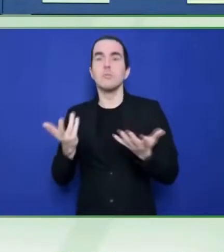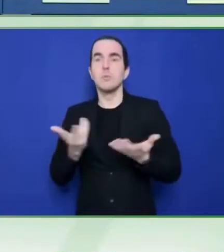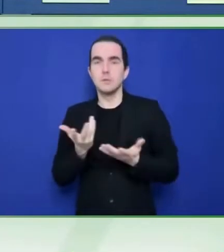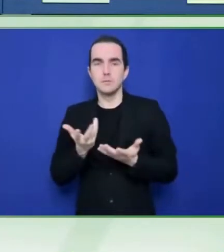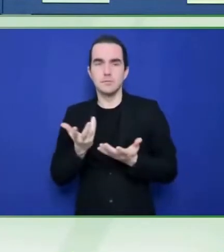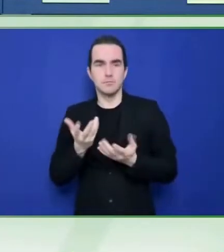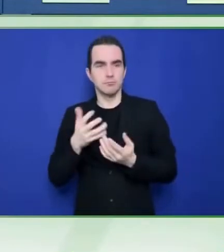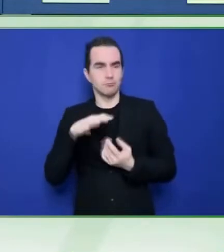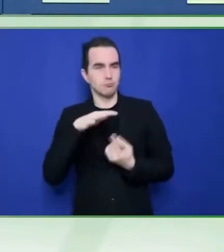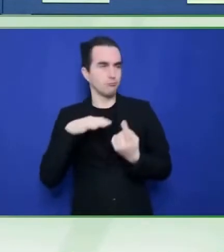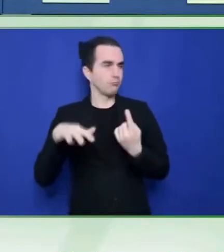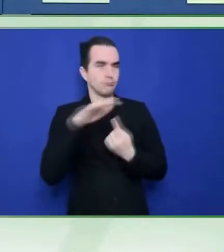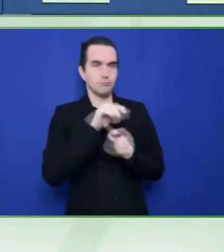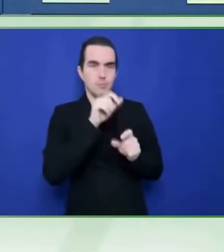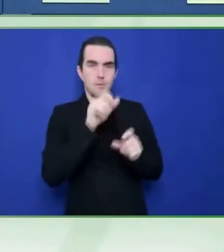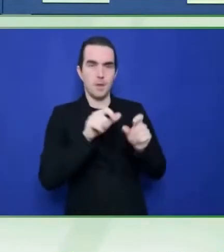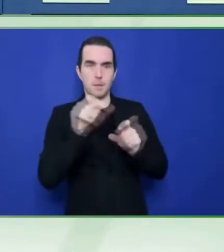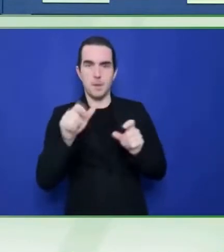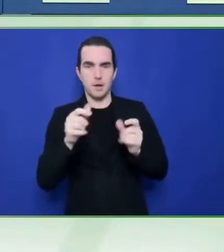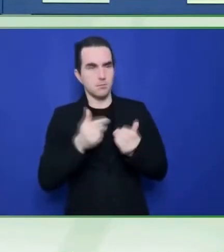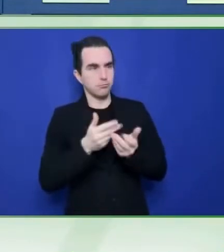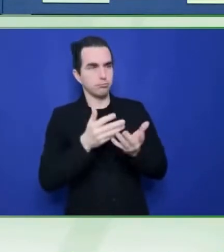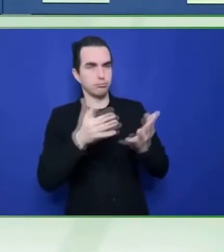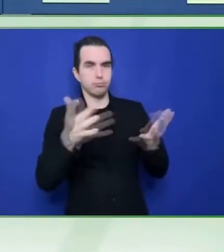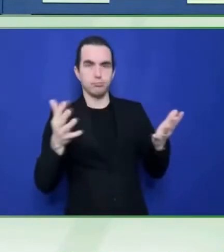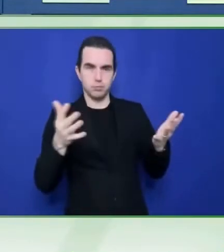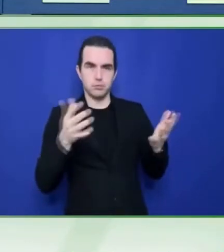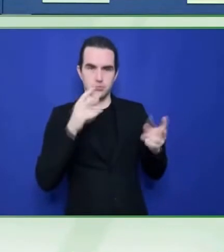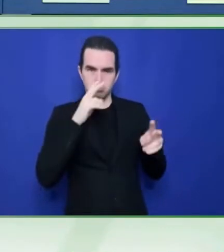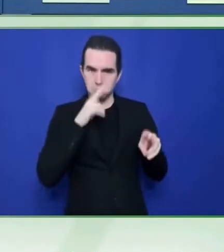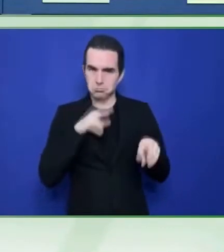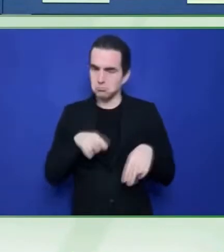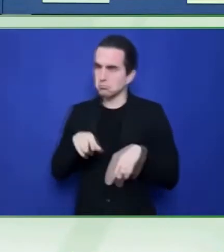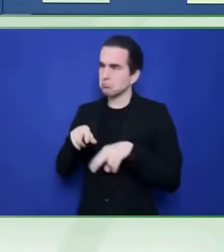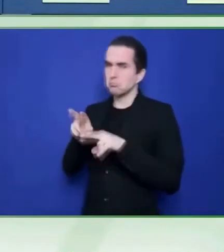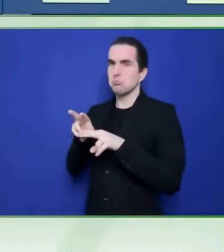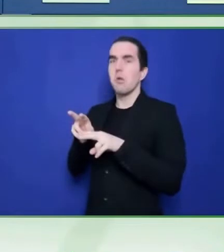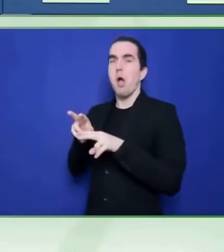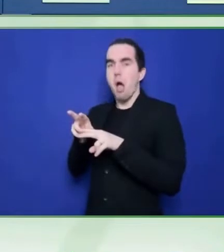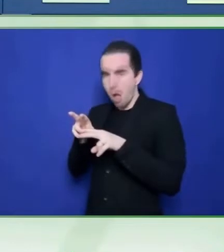in a world with zero barriers.